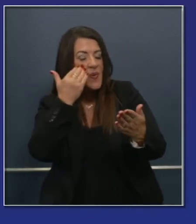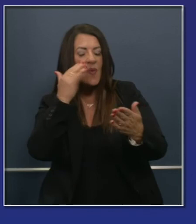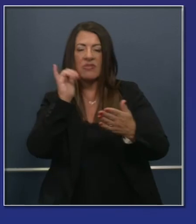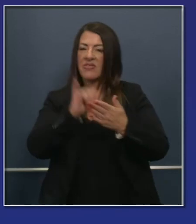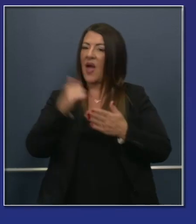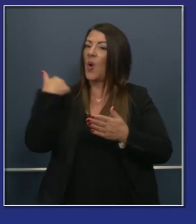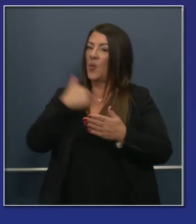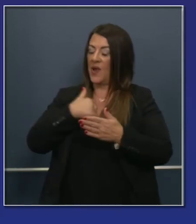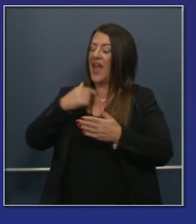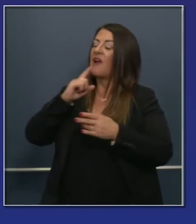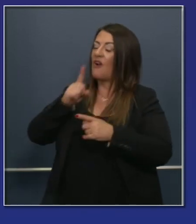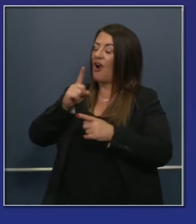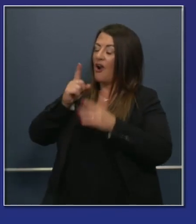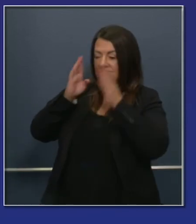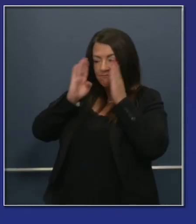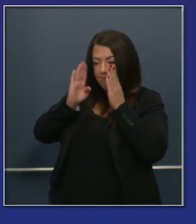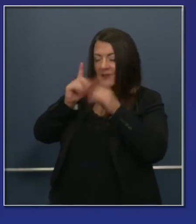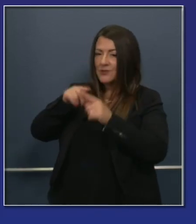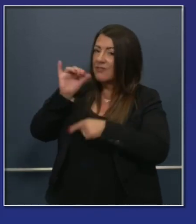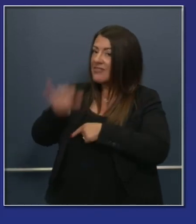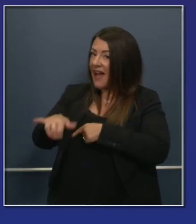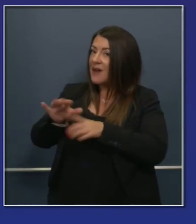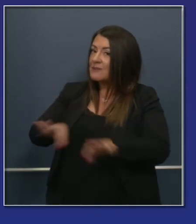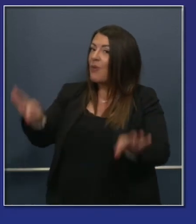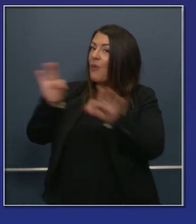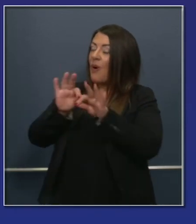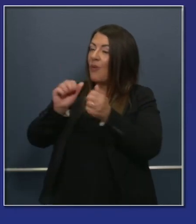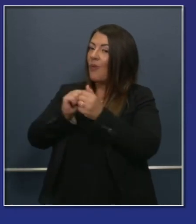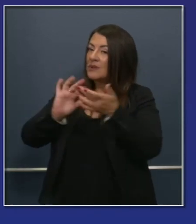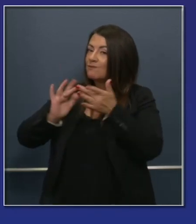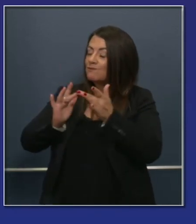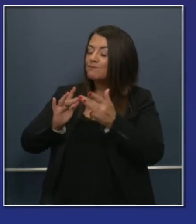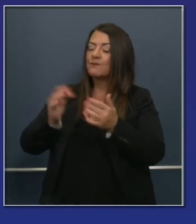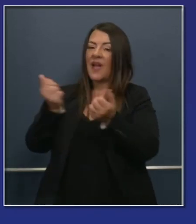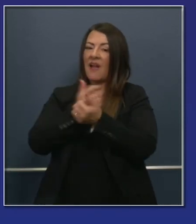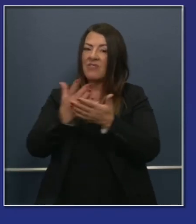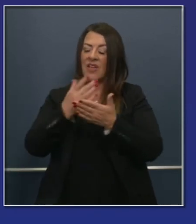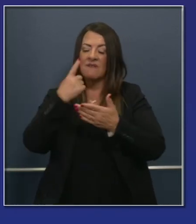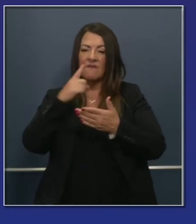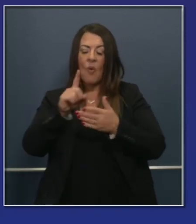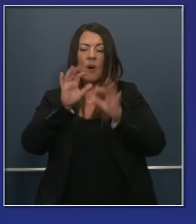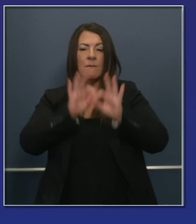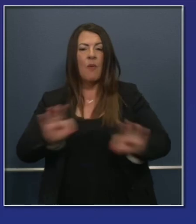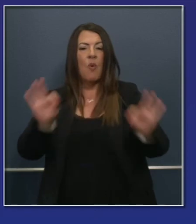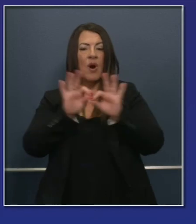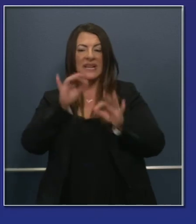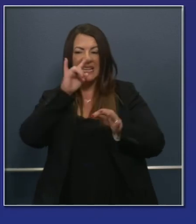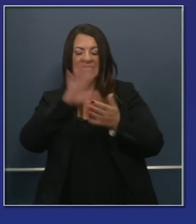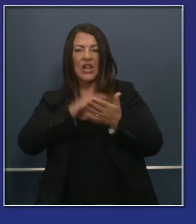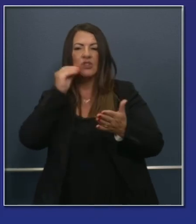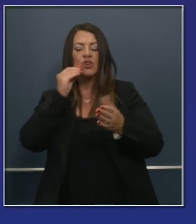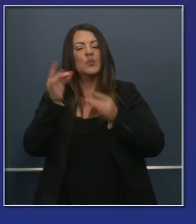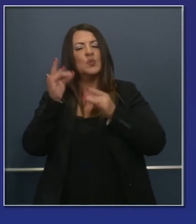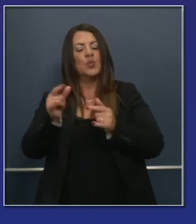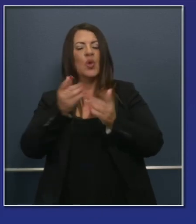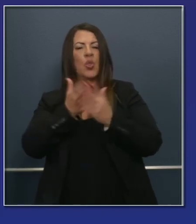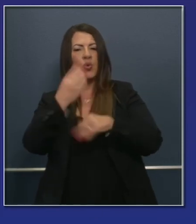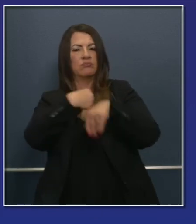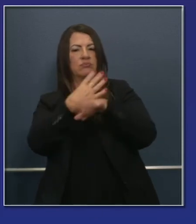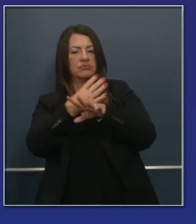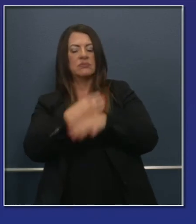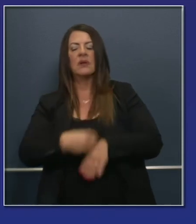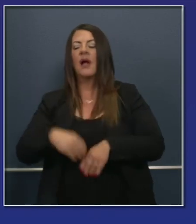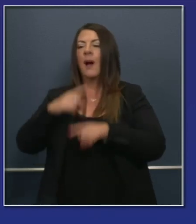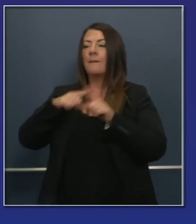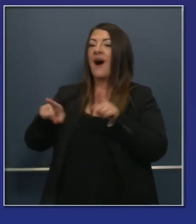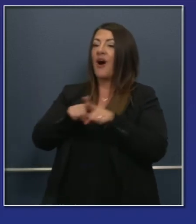It's in the thematic that we're advancing here today as it relates to digital abide and distance learning for our kids. But it's, again, foundational for our economic future